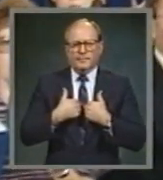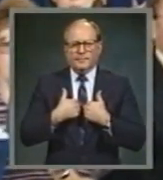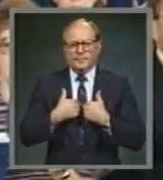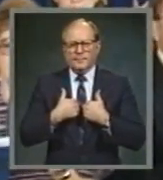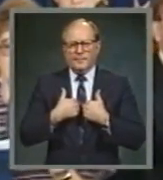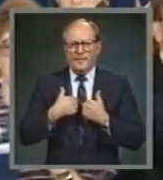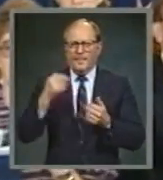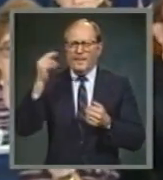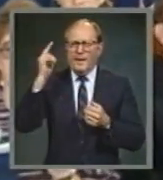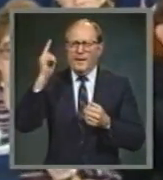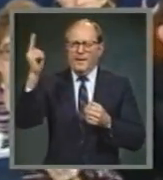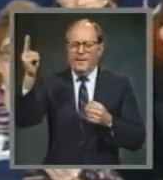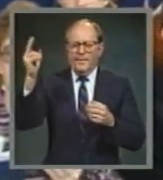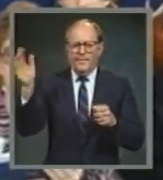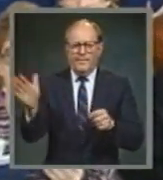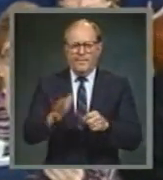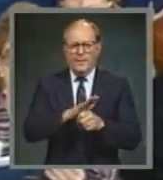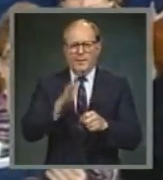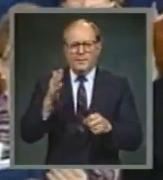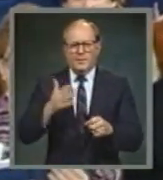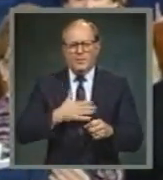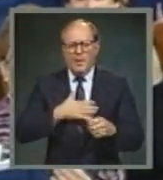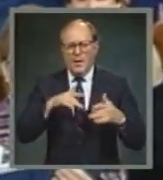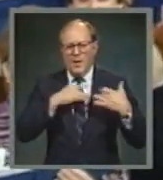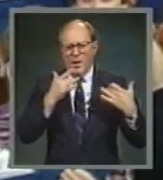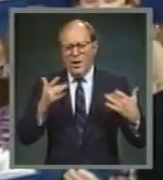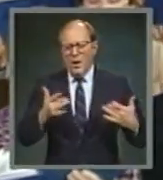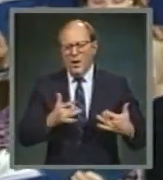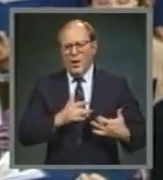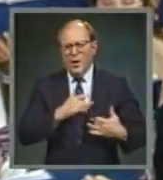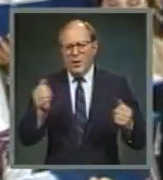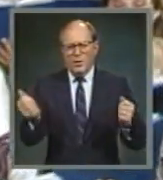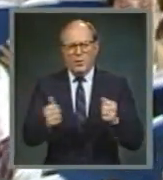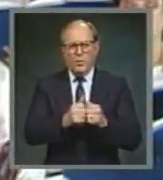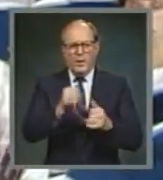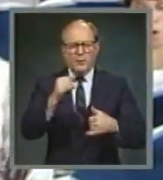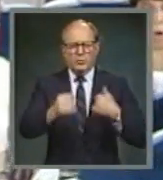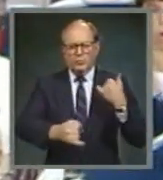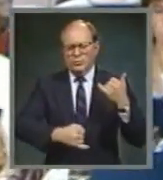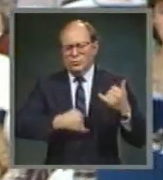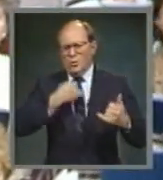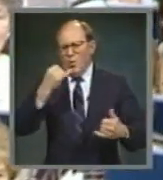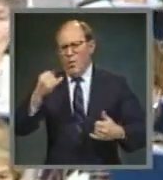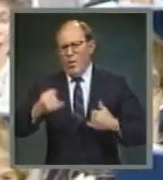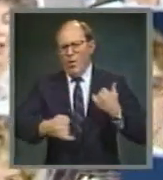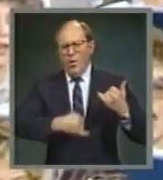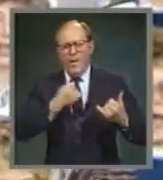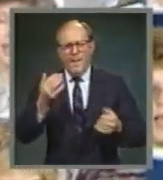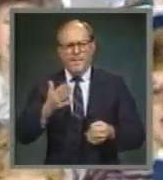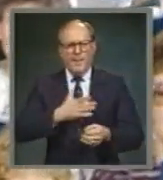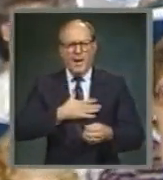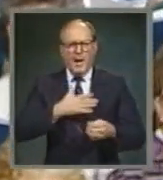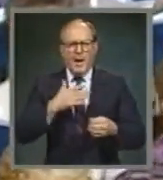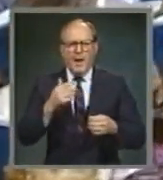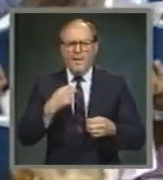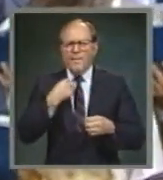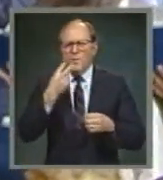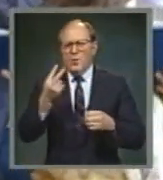He fills my heart with joy, my